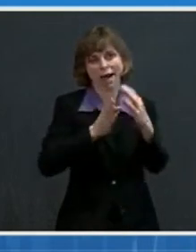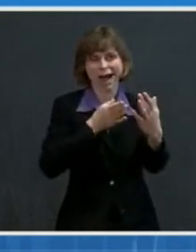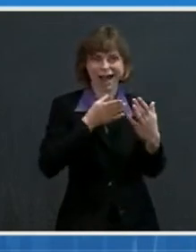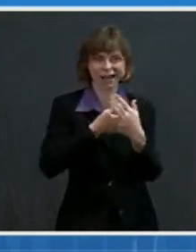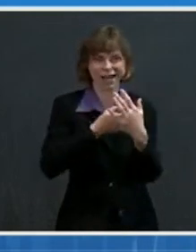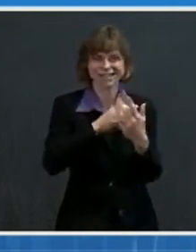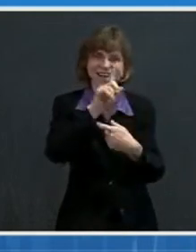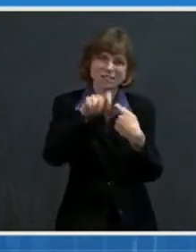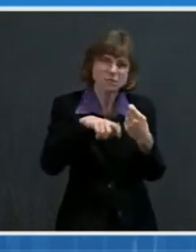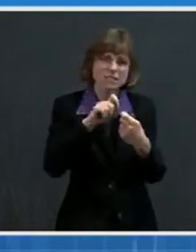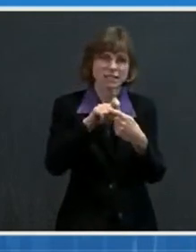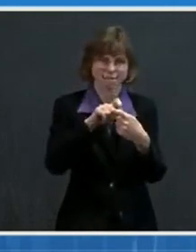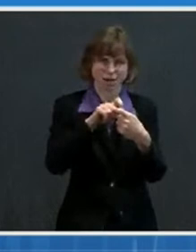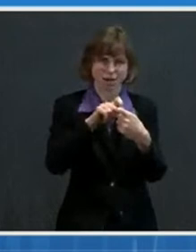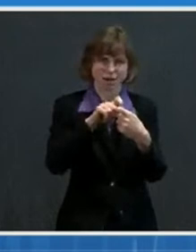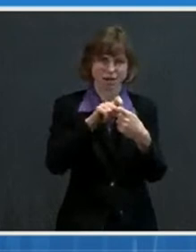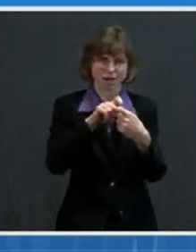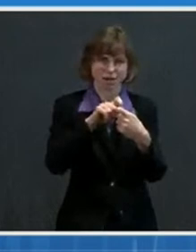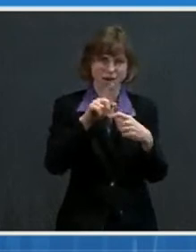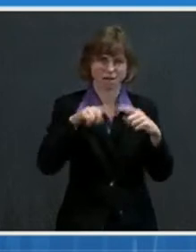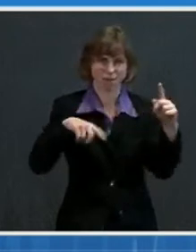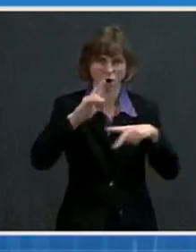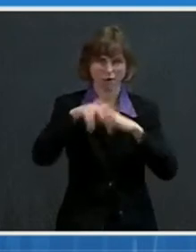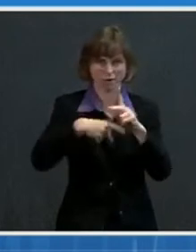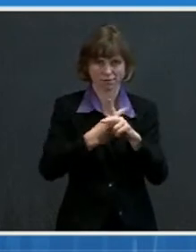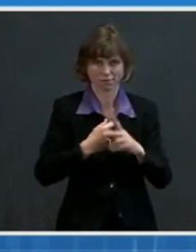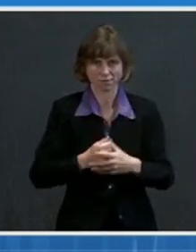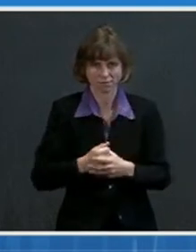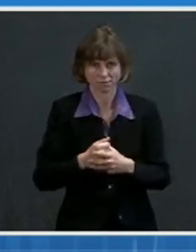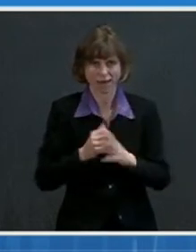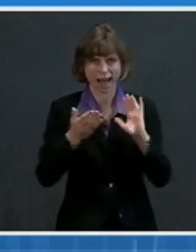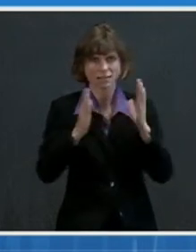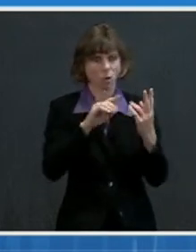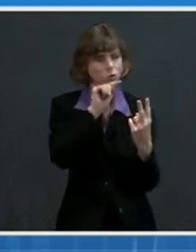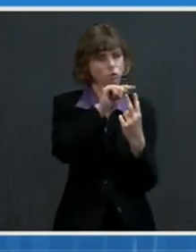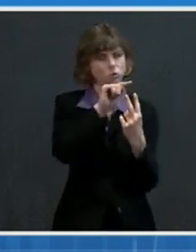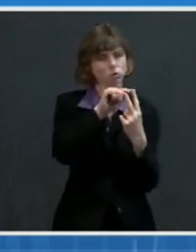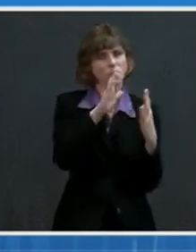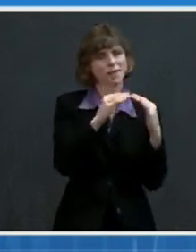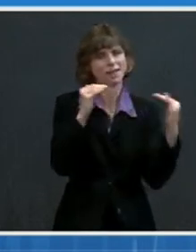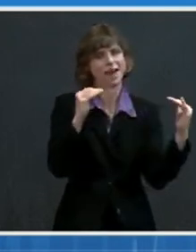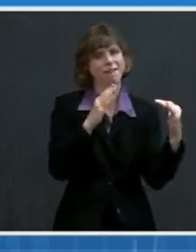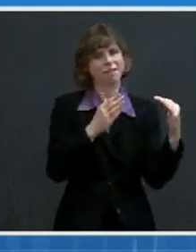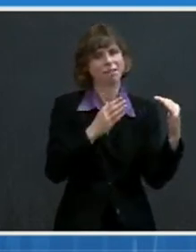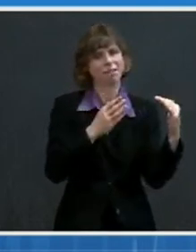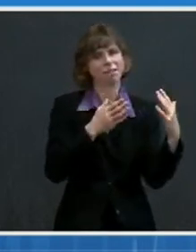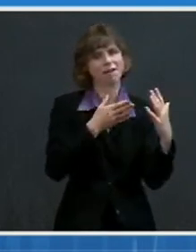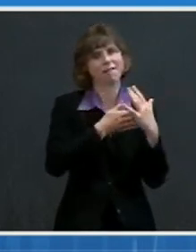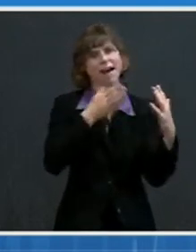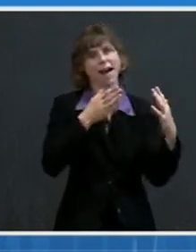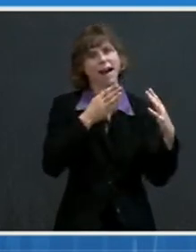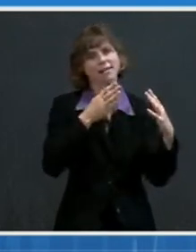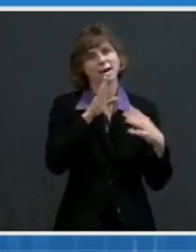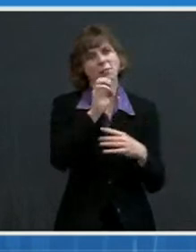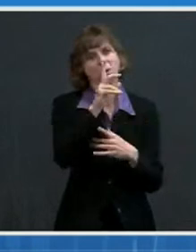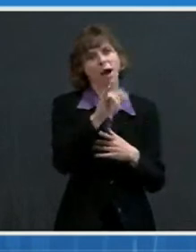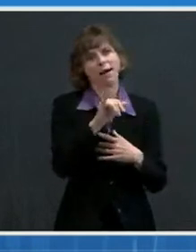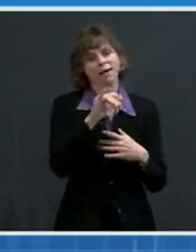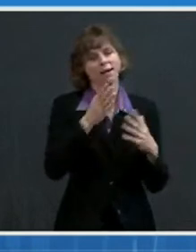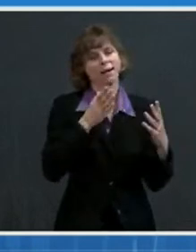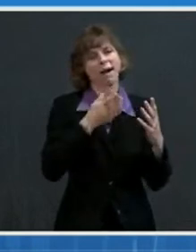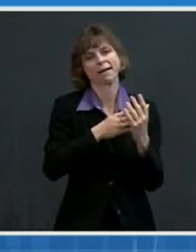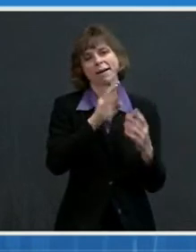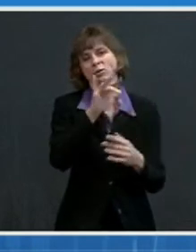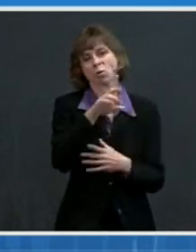specifically the variant, as opposed to the level of antibody against wild type, which you will